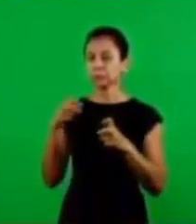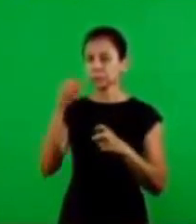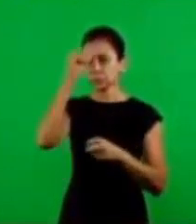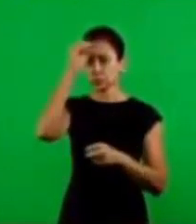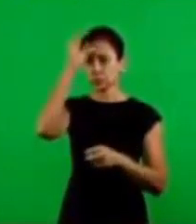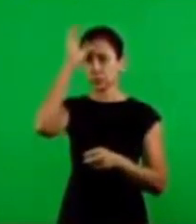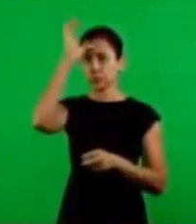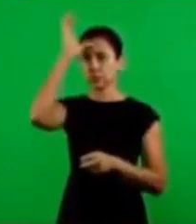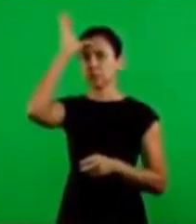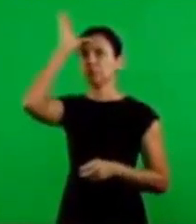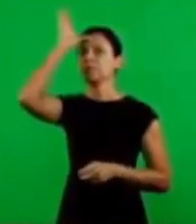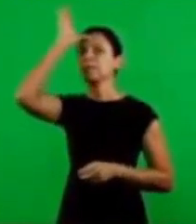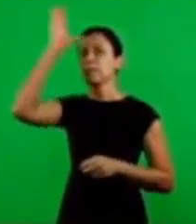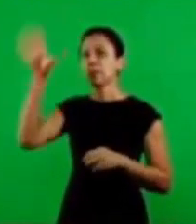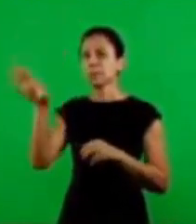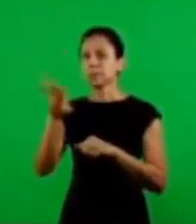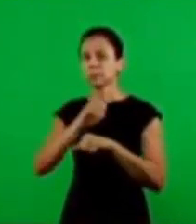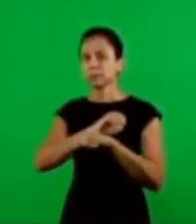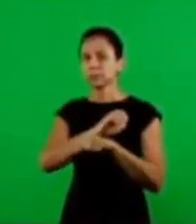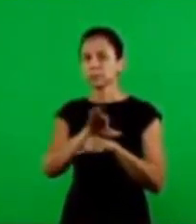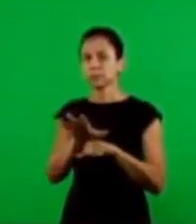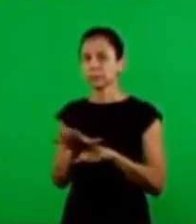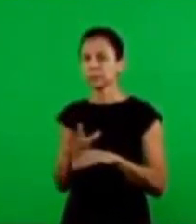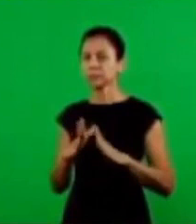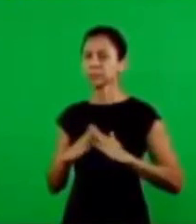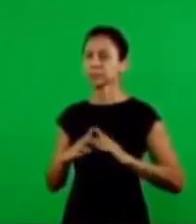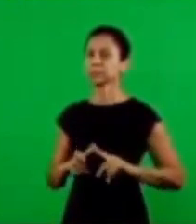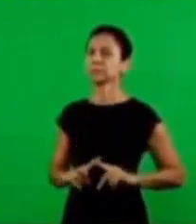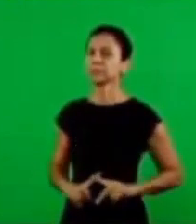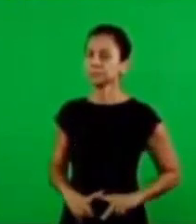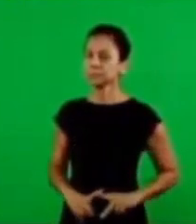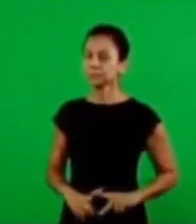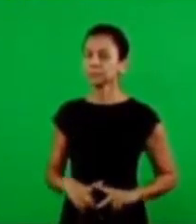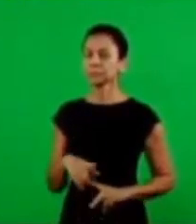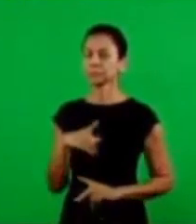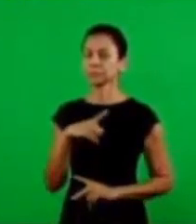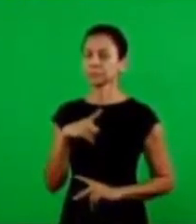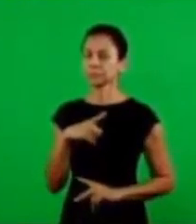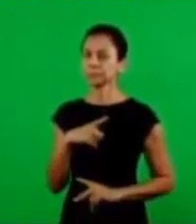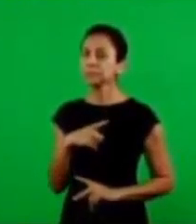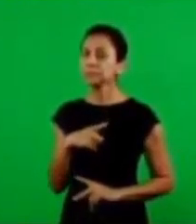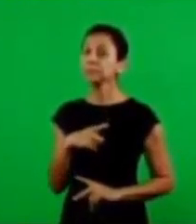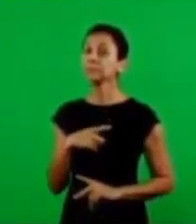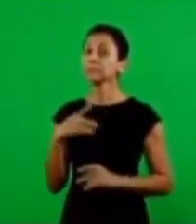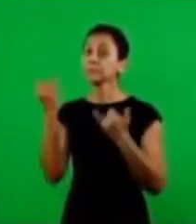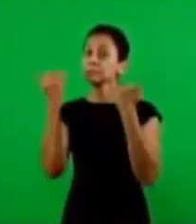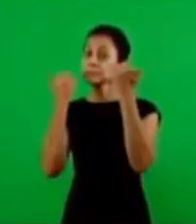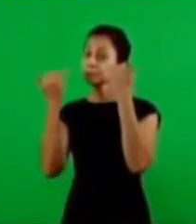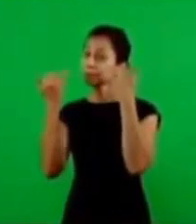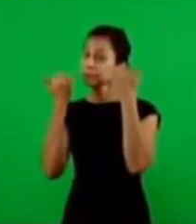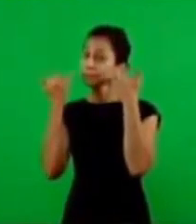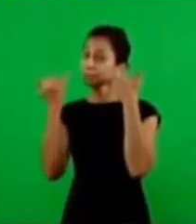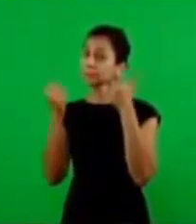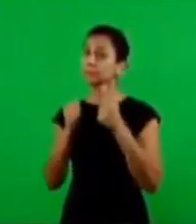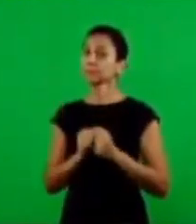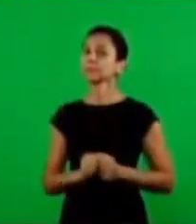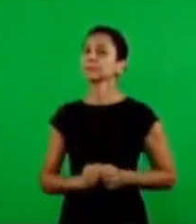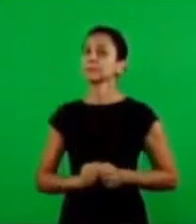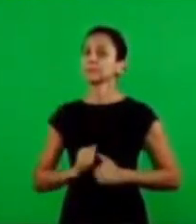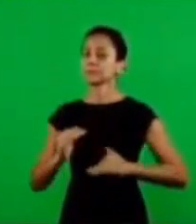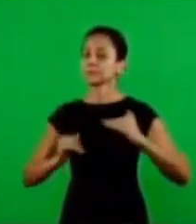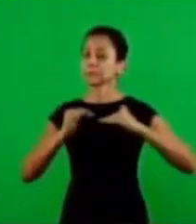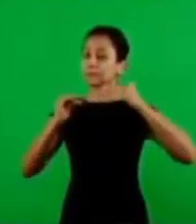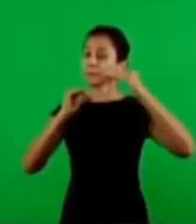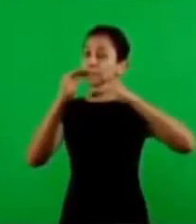so they may have a greater understanding for the church that's why we're going to